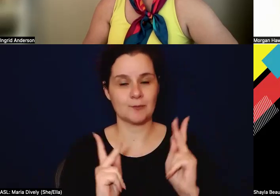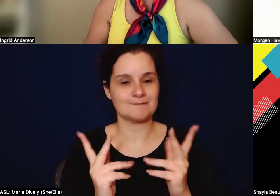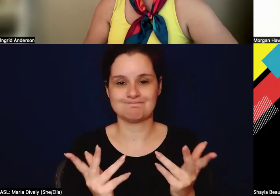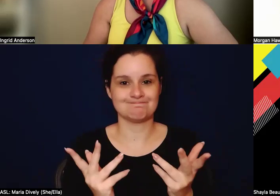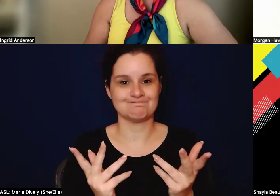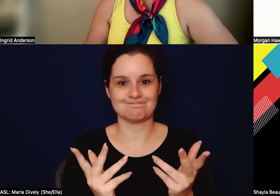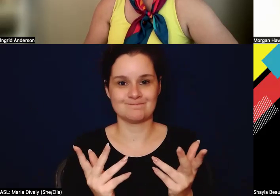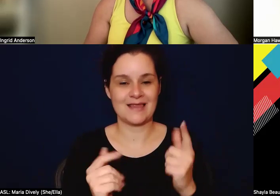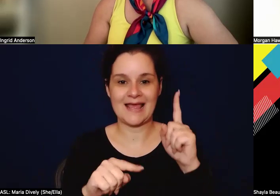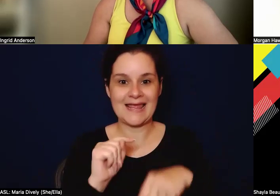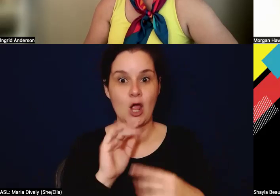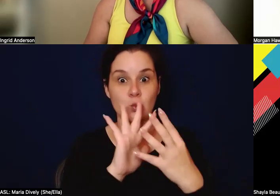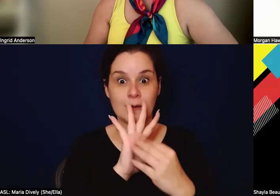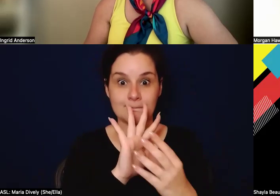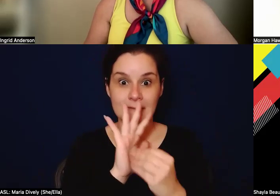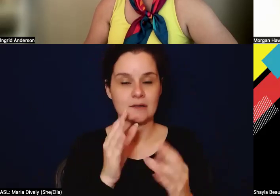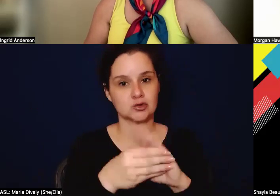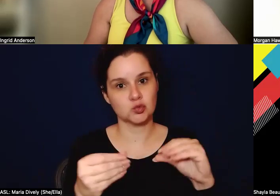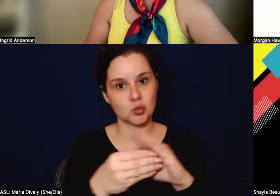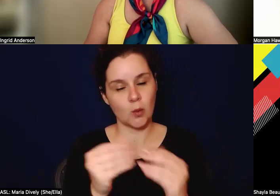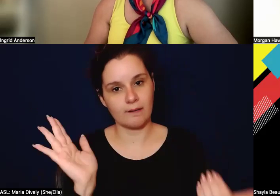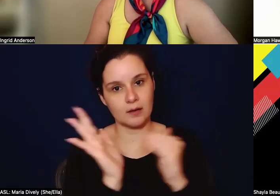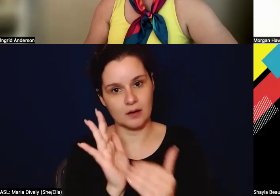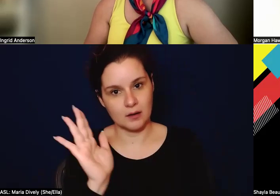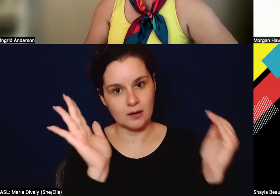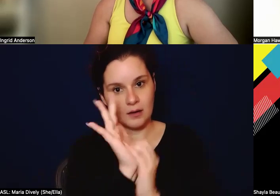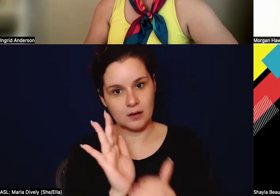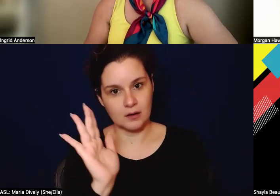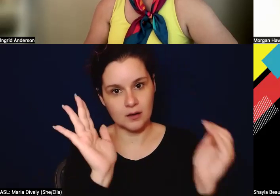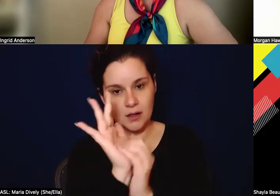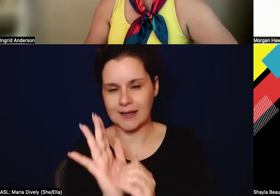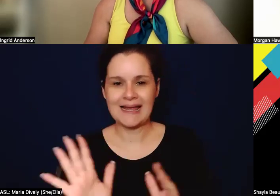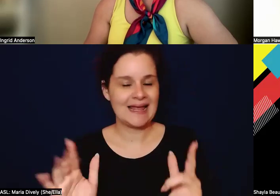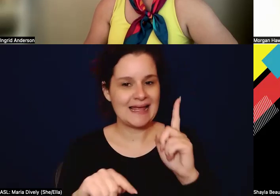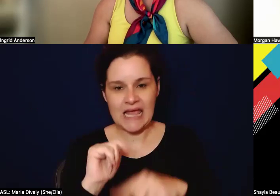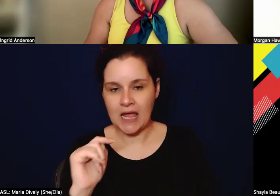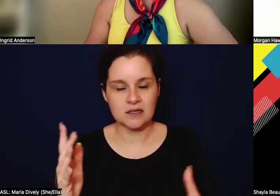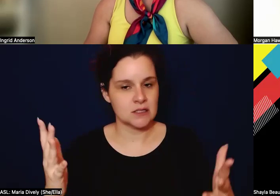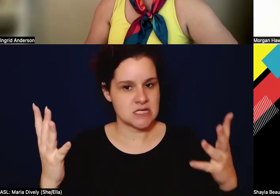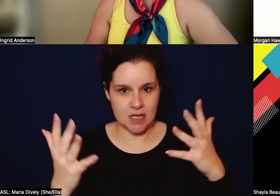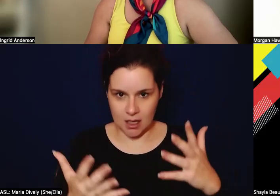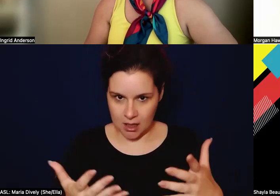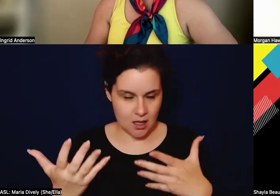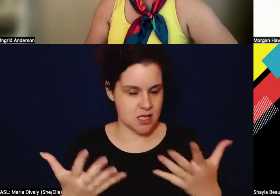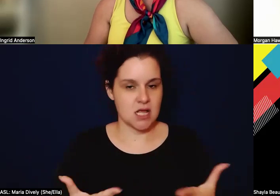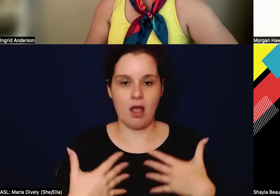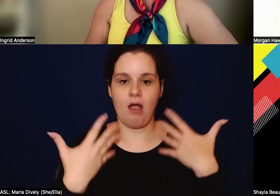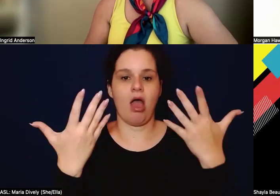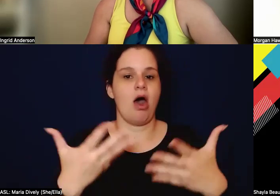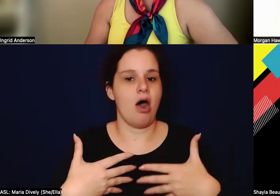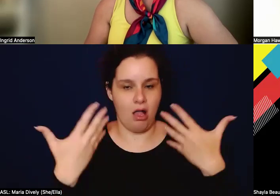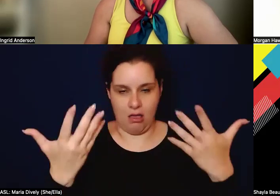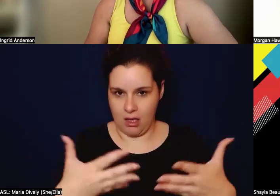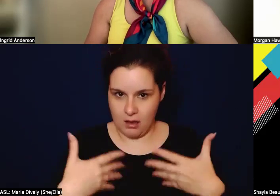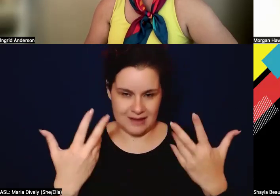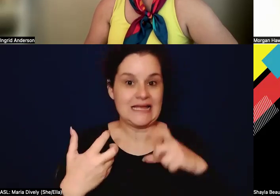repeat the story one more time. Um, right. They just cannot breathe it into life again, through these words, they need